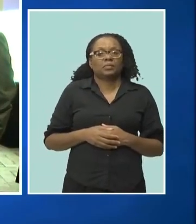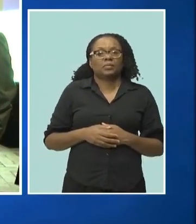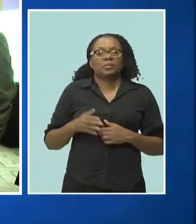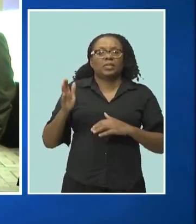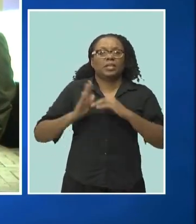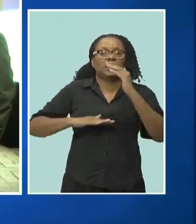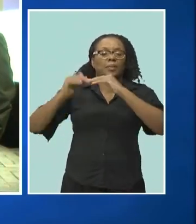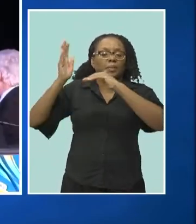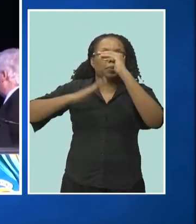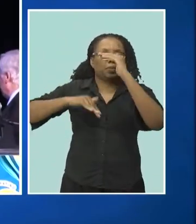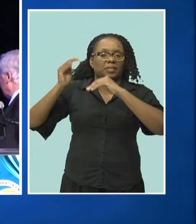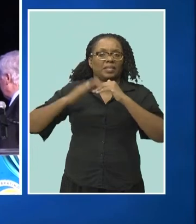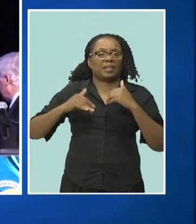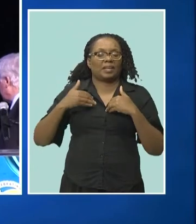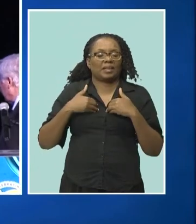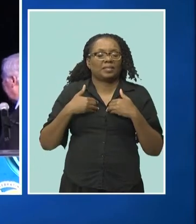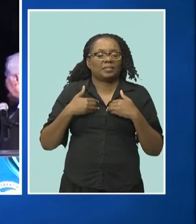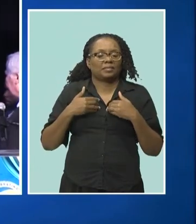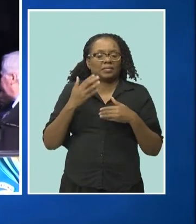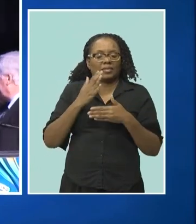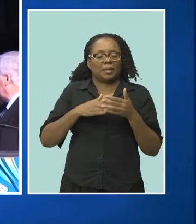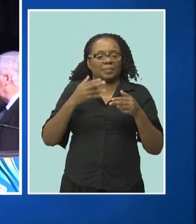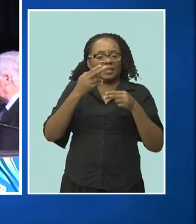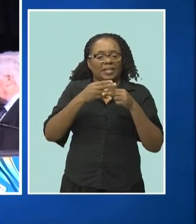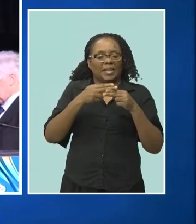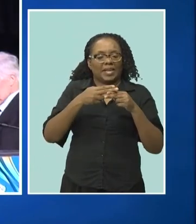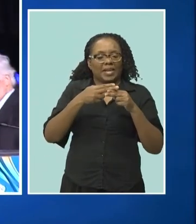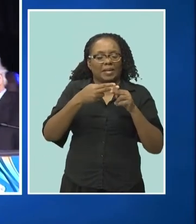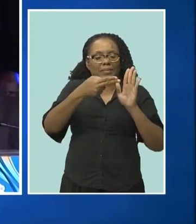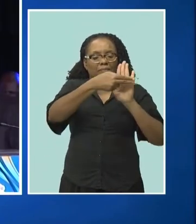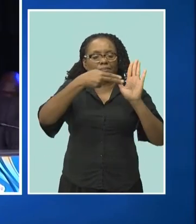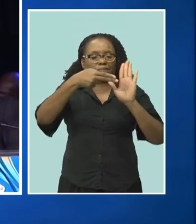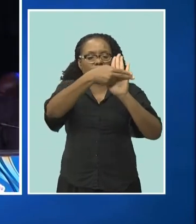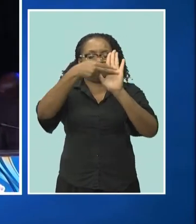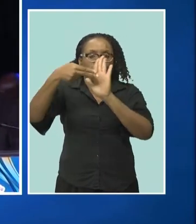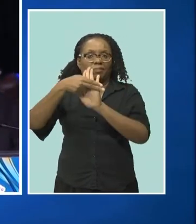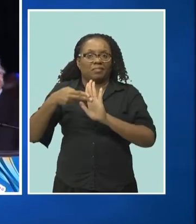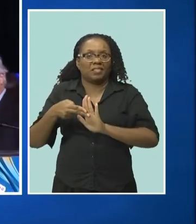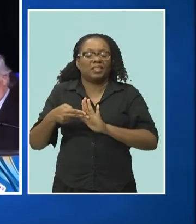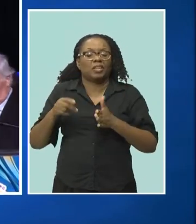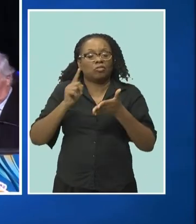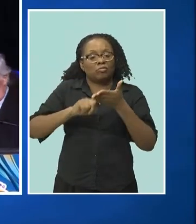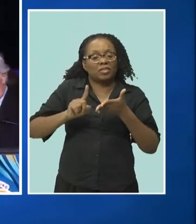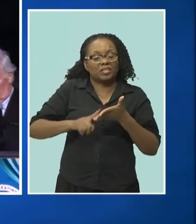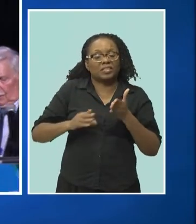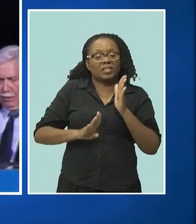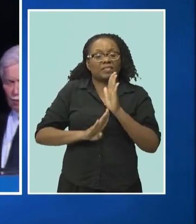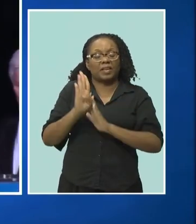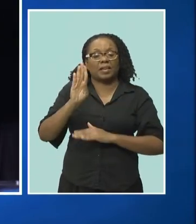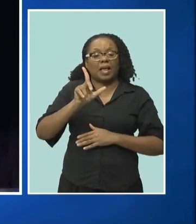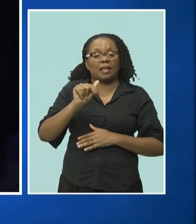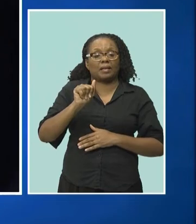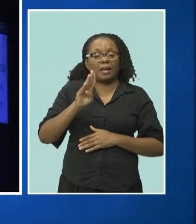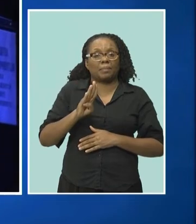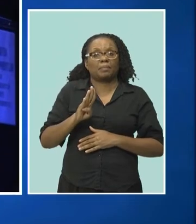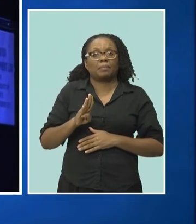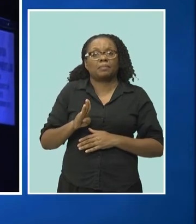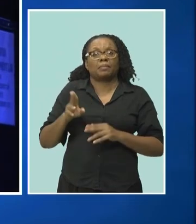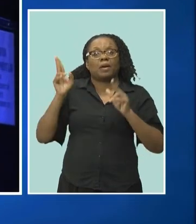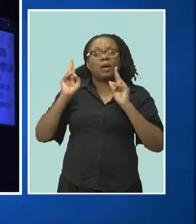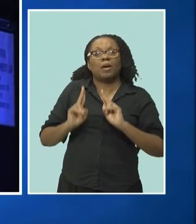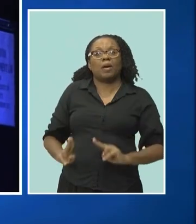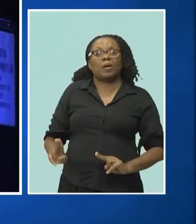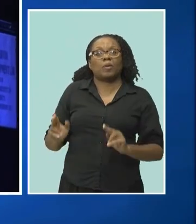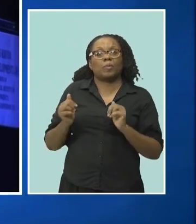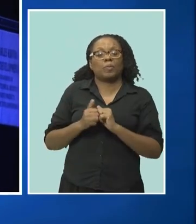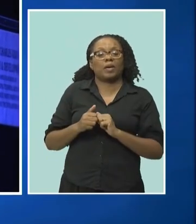Mickey Hutchinson, Andrew Phillips, and Ralph Johnson, while the Research and Development Lab was named in honor of the company's principal technical